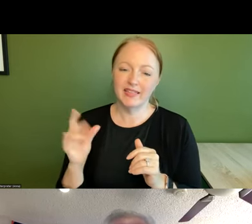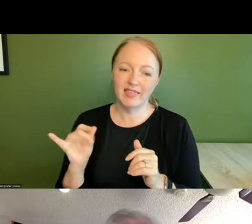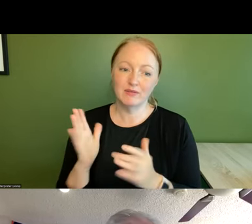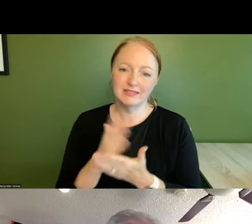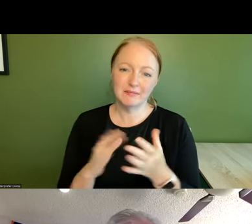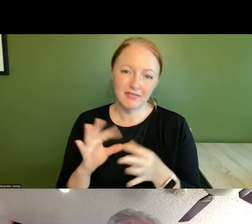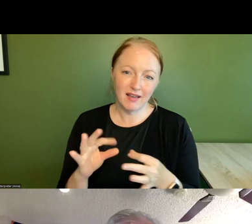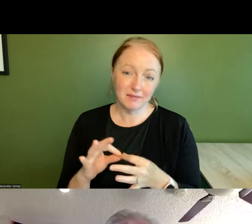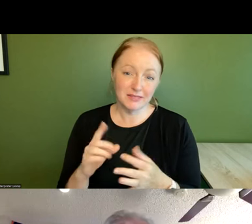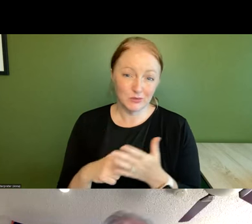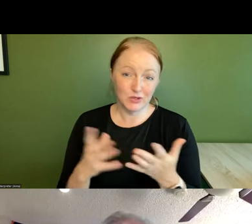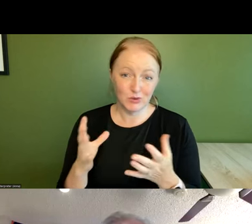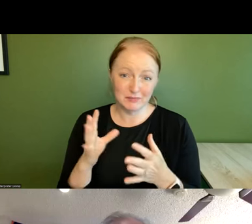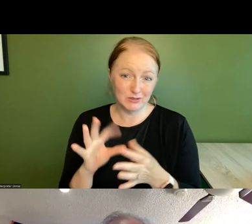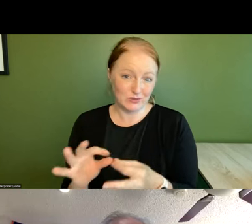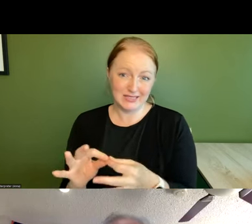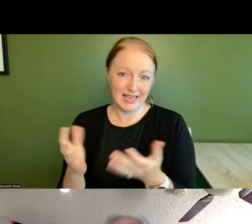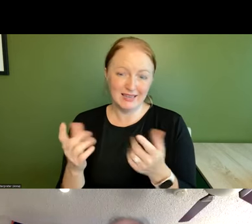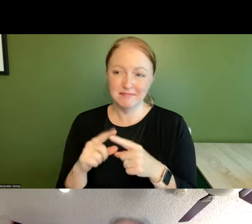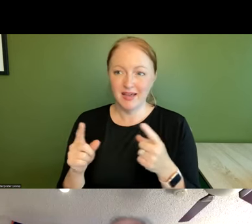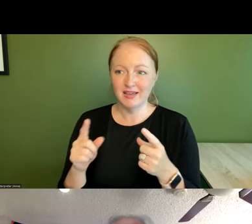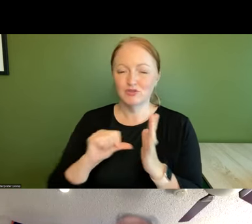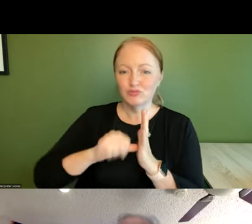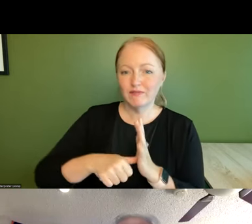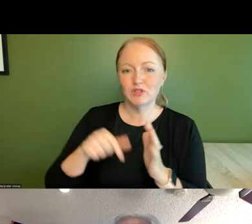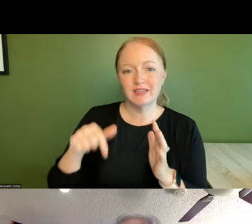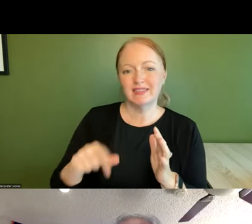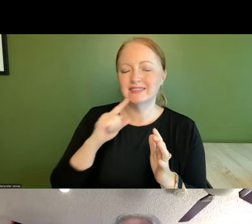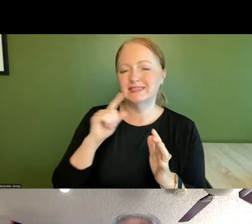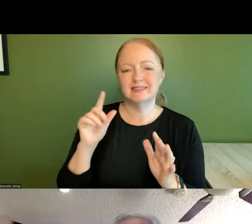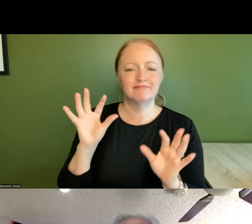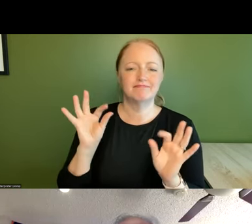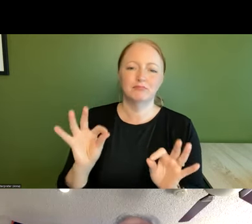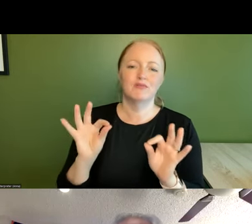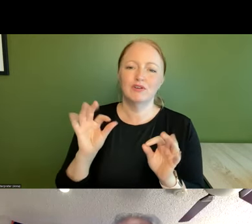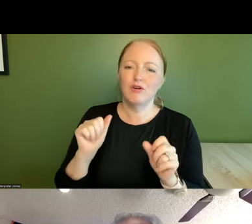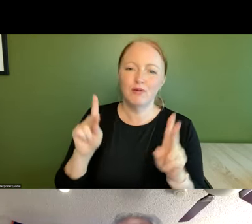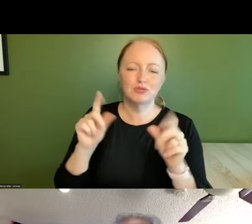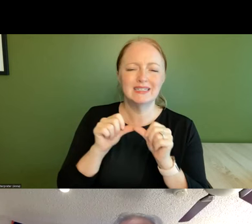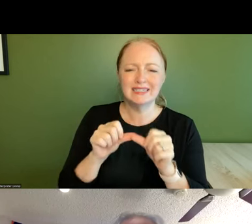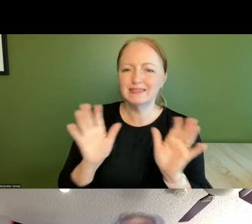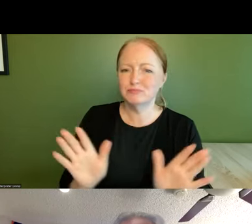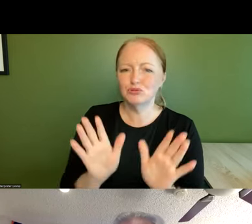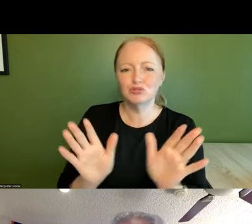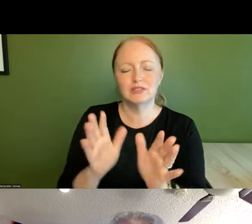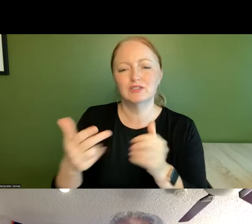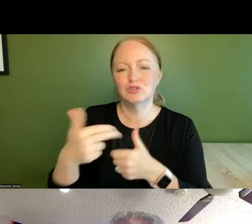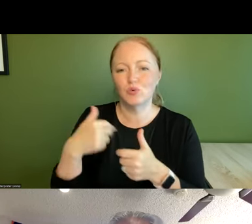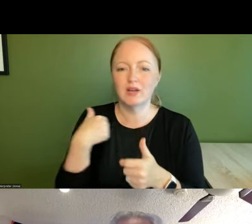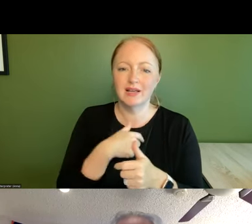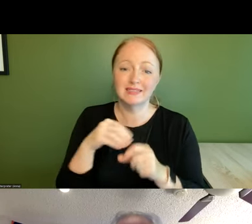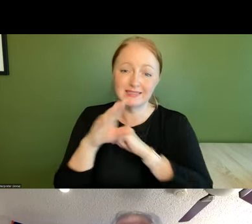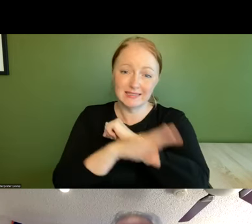of the comments you wanted me to make but certainly to reinforce that this is the golden opportunity let's keep pushing join us in